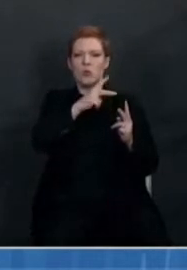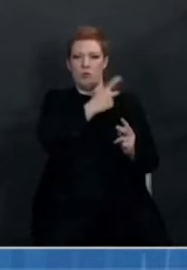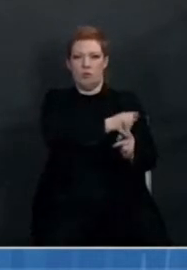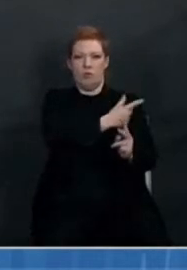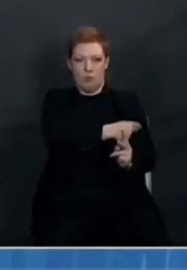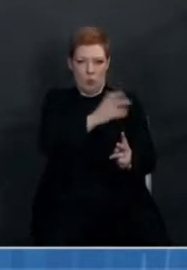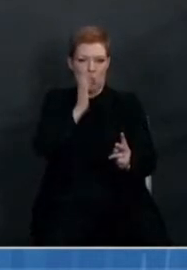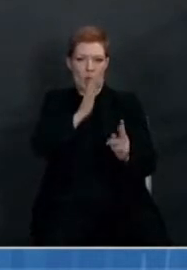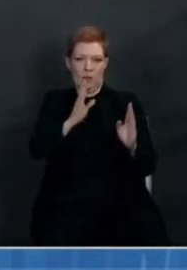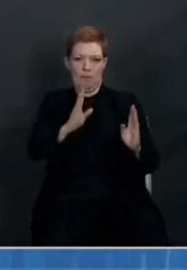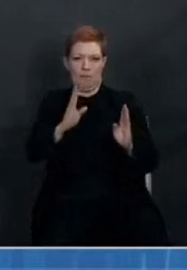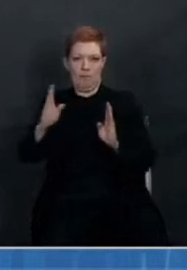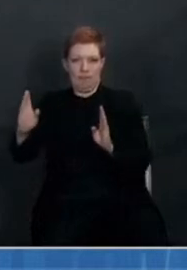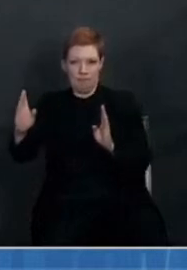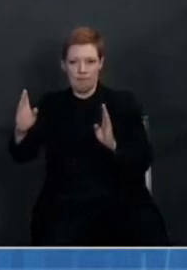Journal.